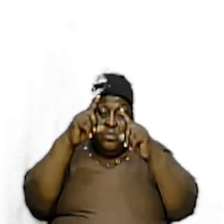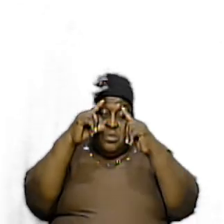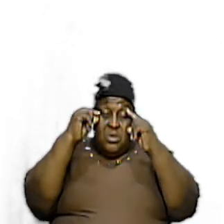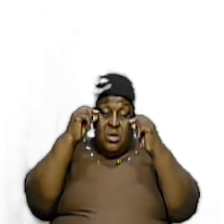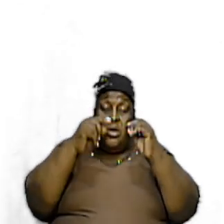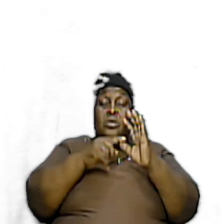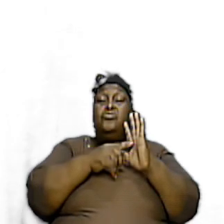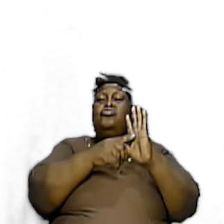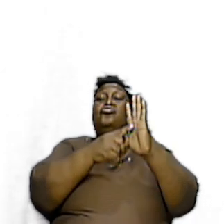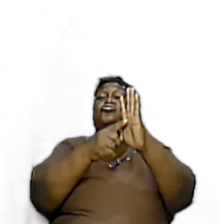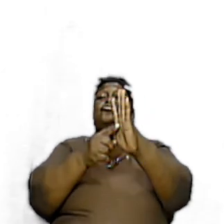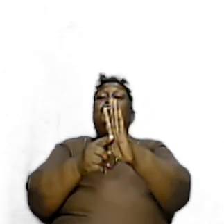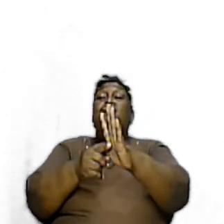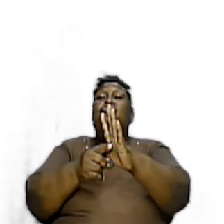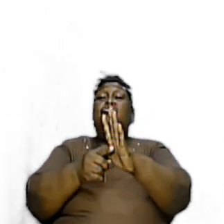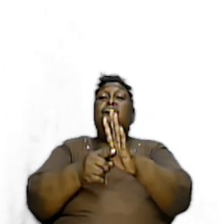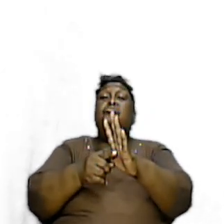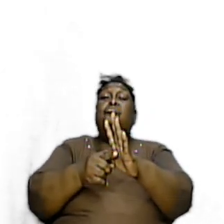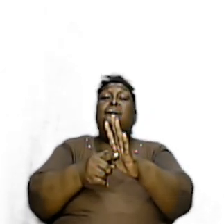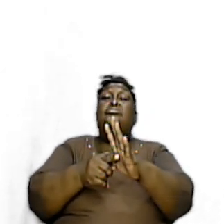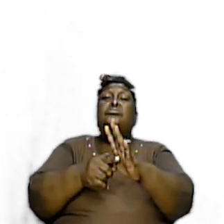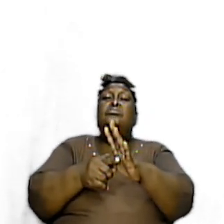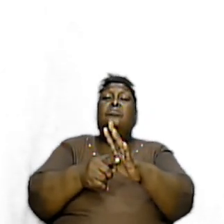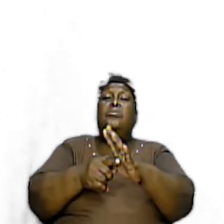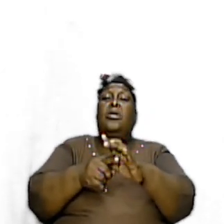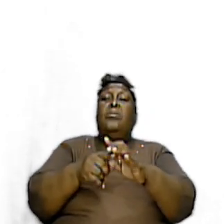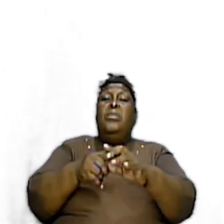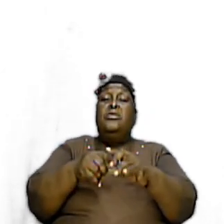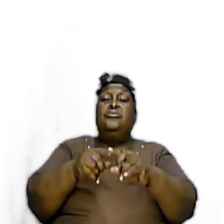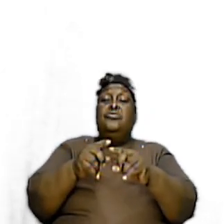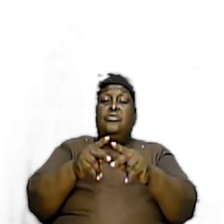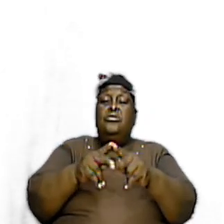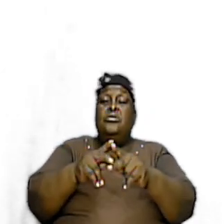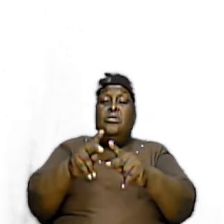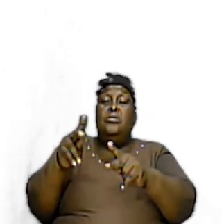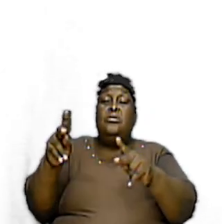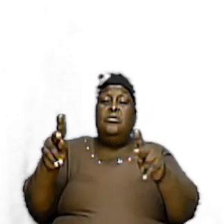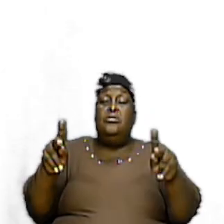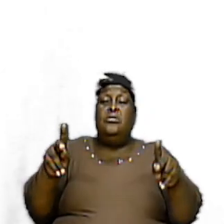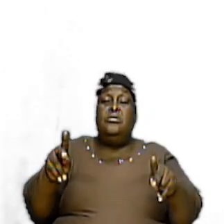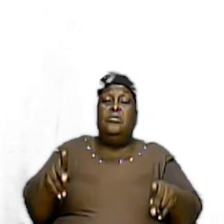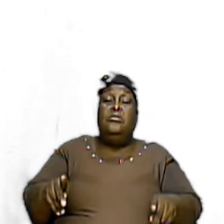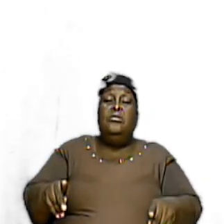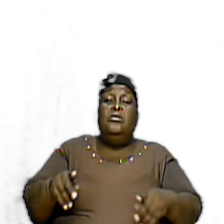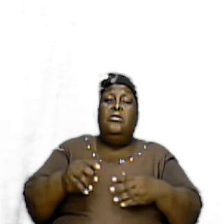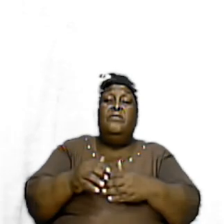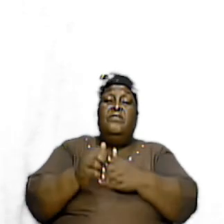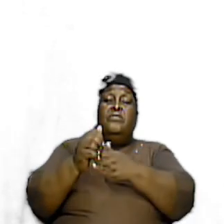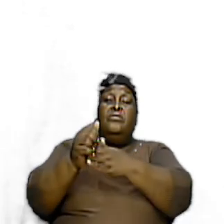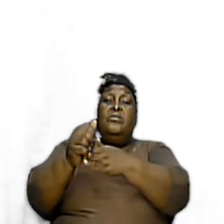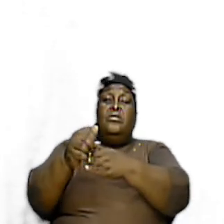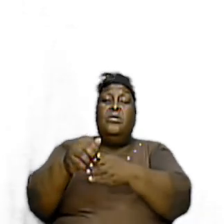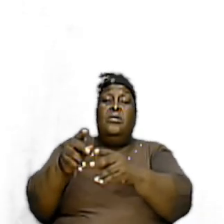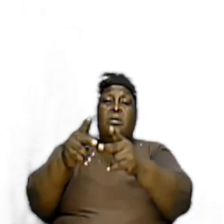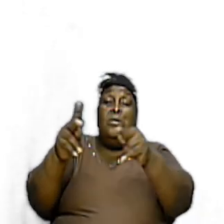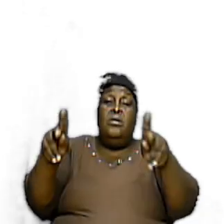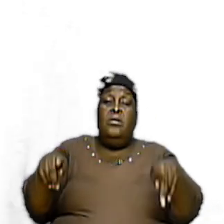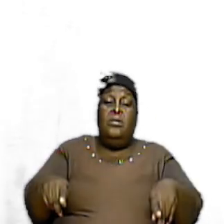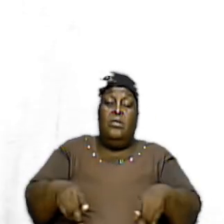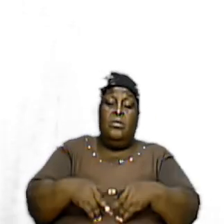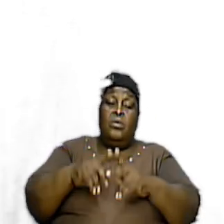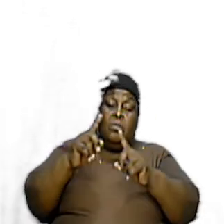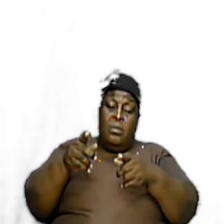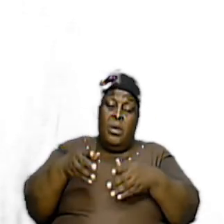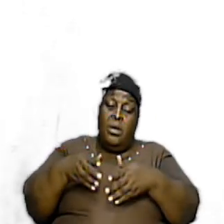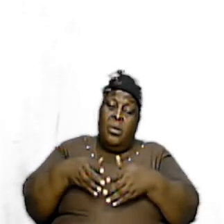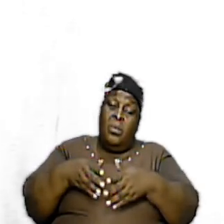did show him a particular pattern and yes God did tell him that they should follow the pattern yes go by way of the